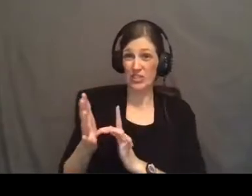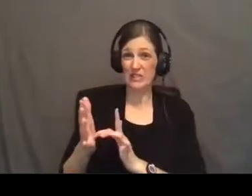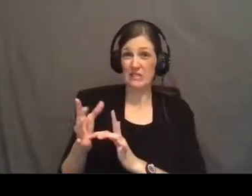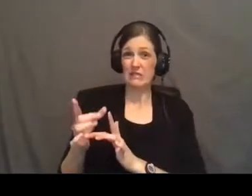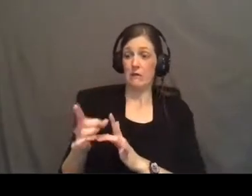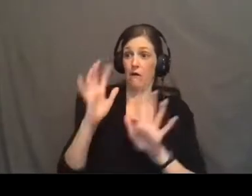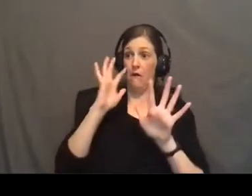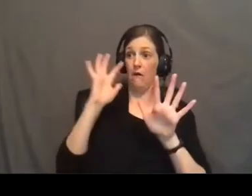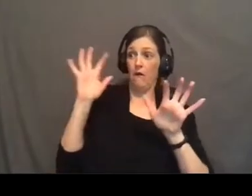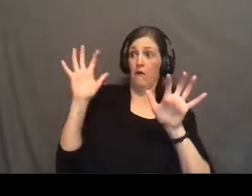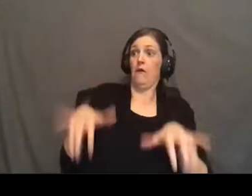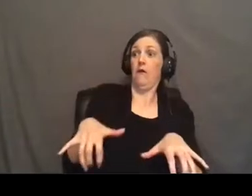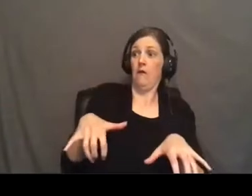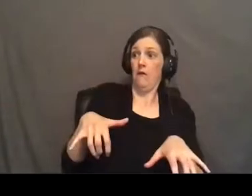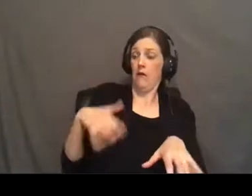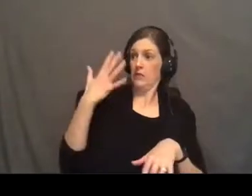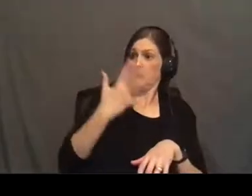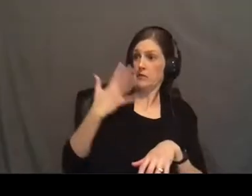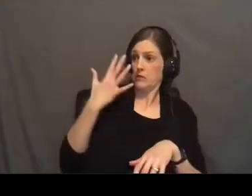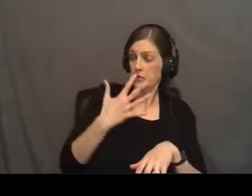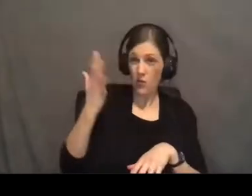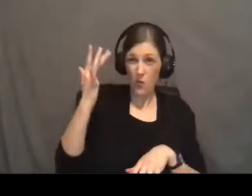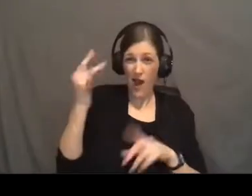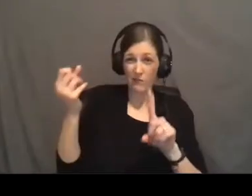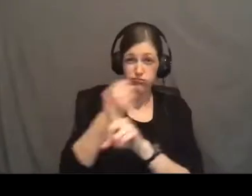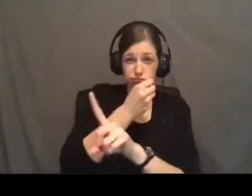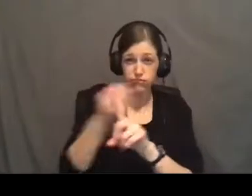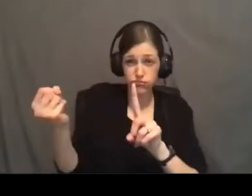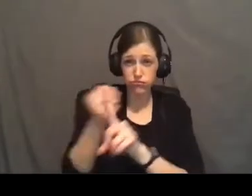astonished by the way he looked because of the beating he has taken.